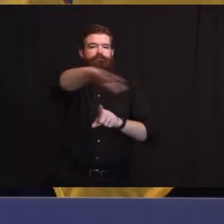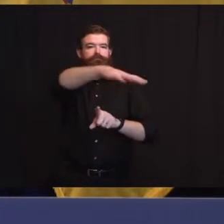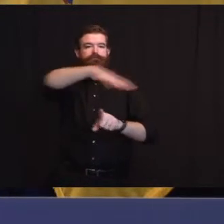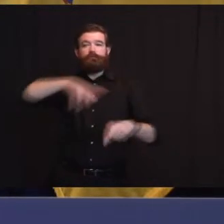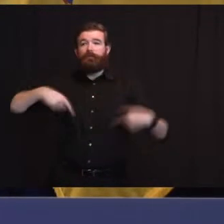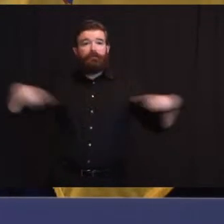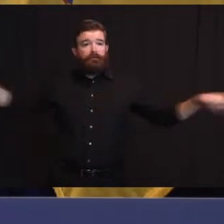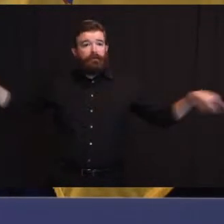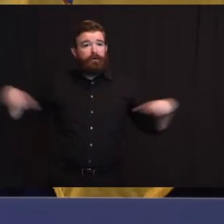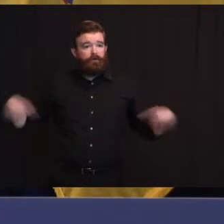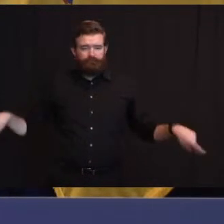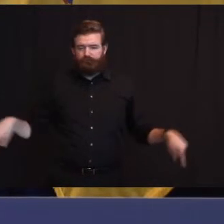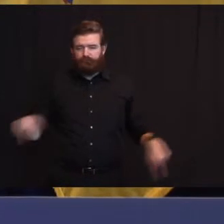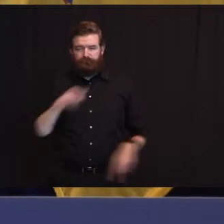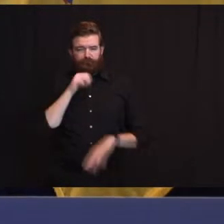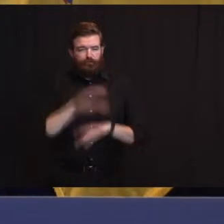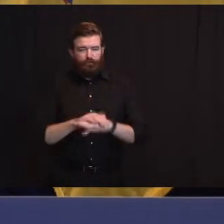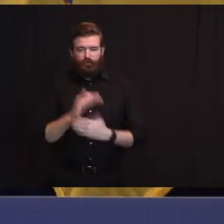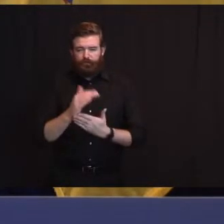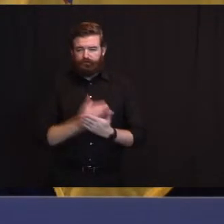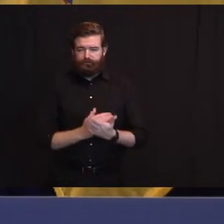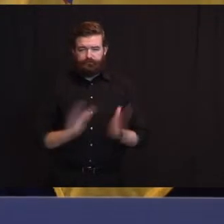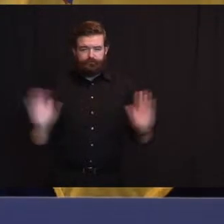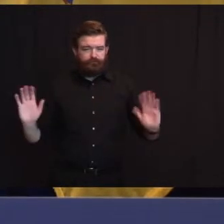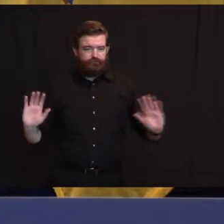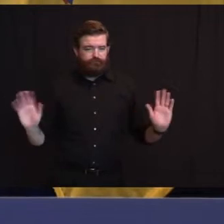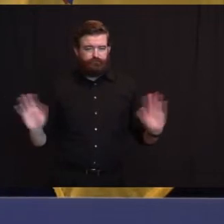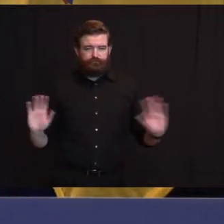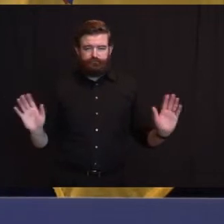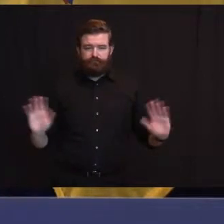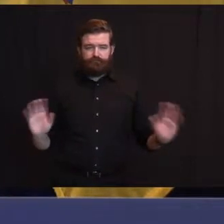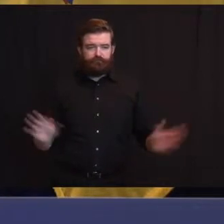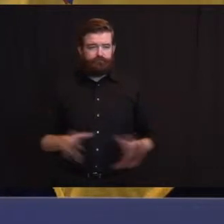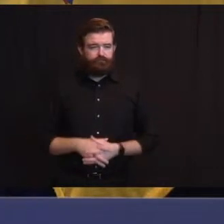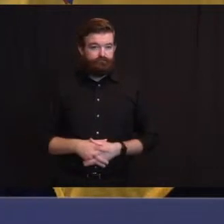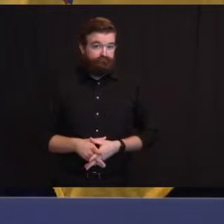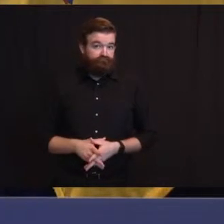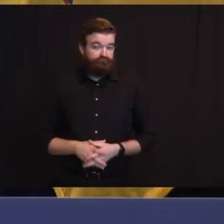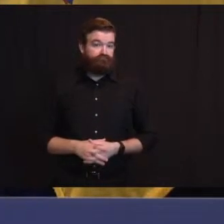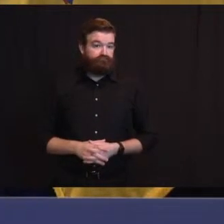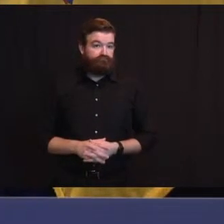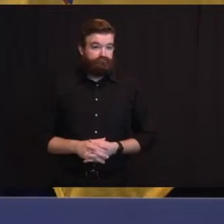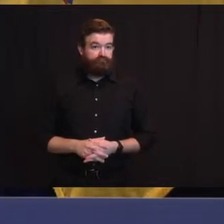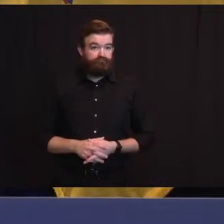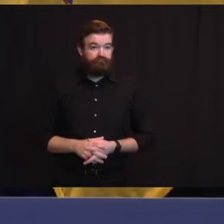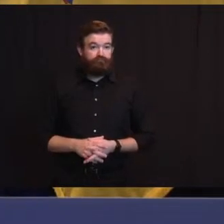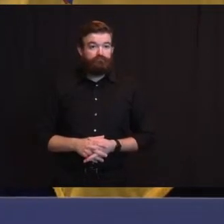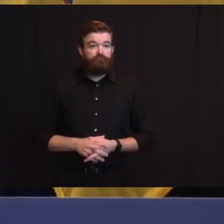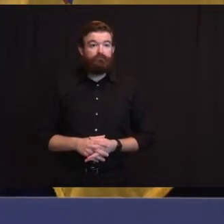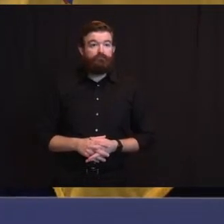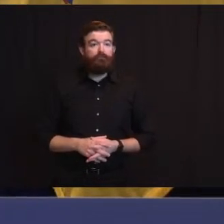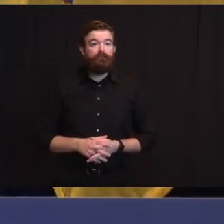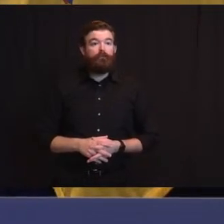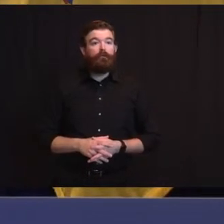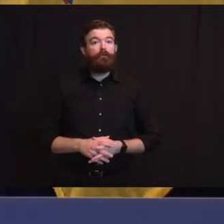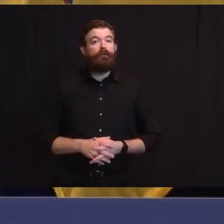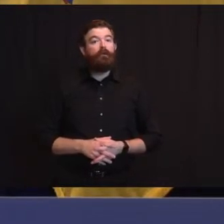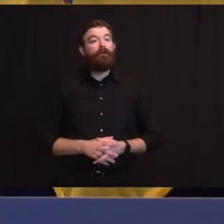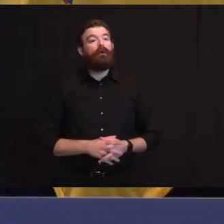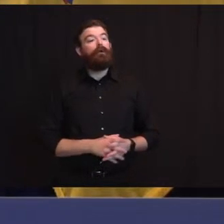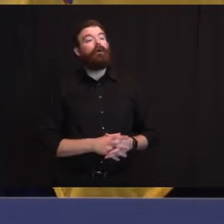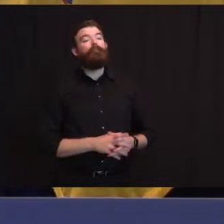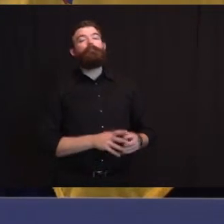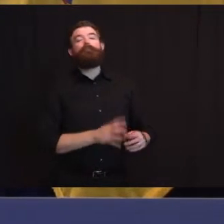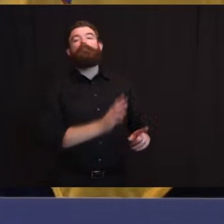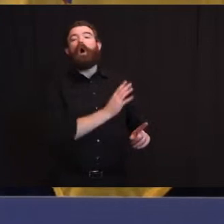on that list, and that's going to include folks as good-hearted as they might be, trustees and people like that, but